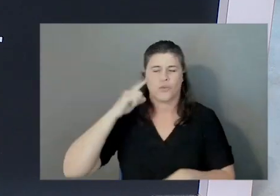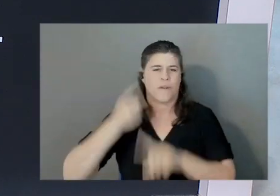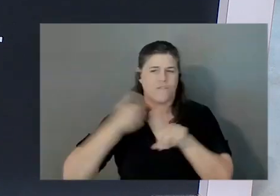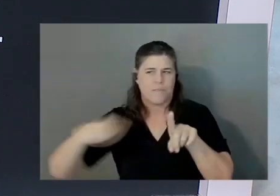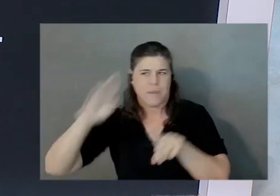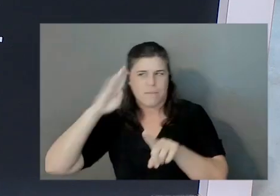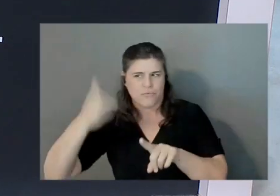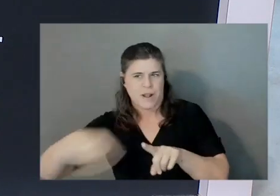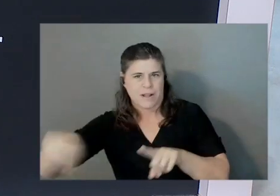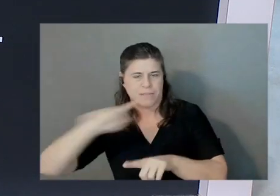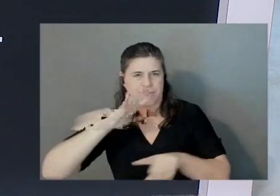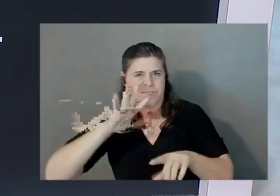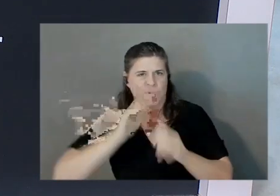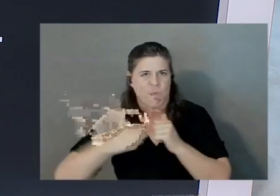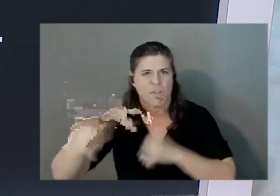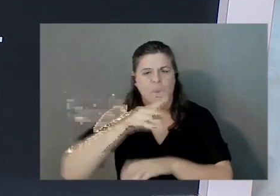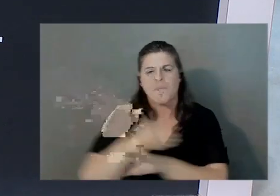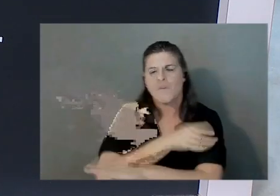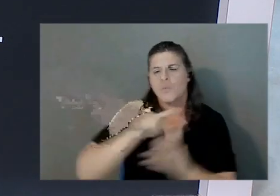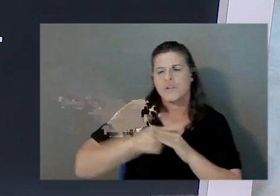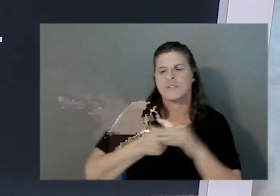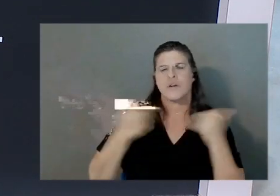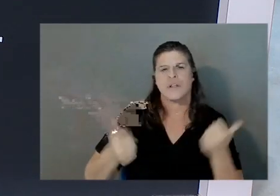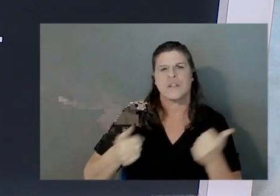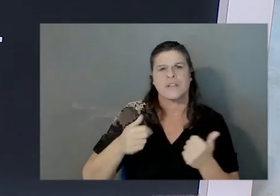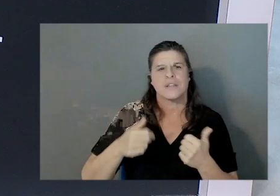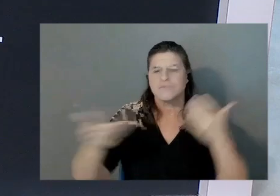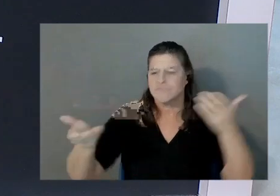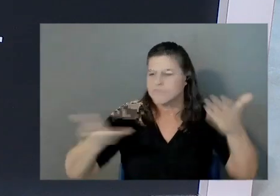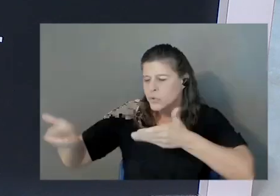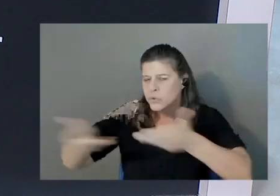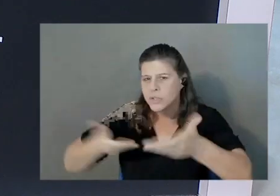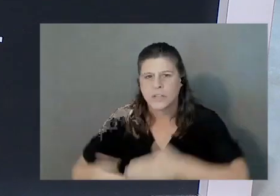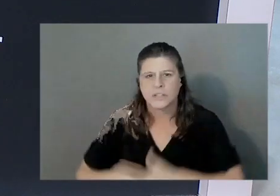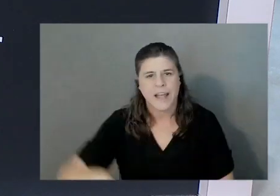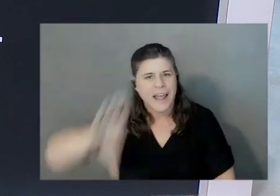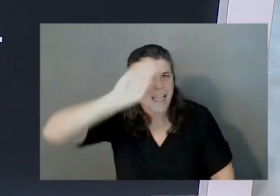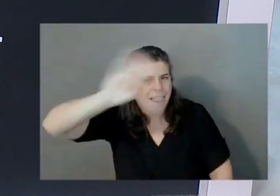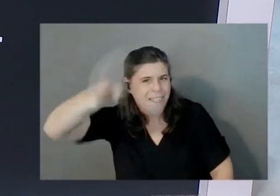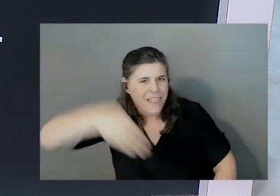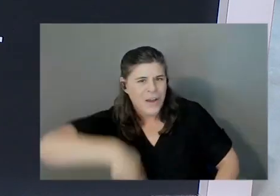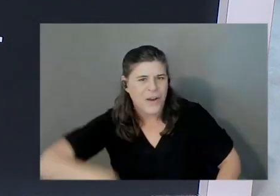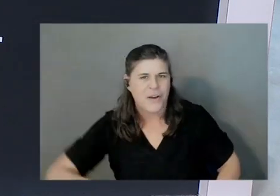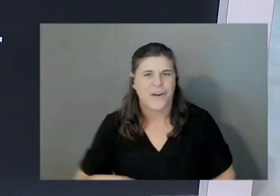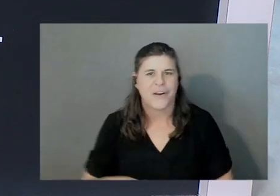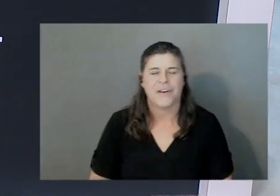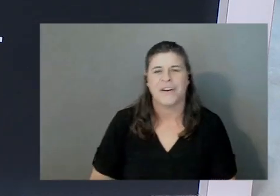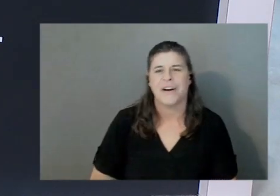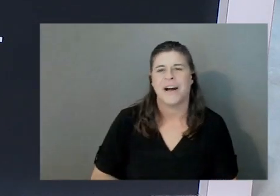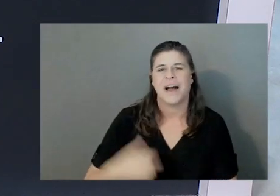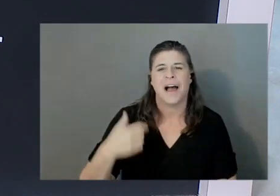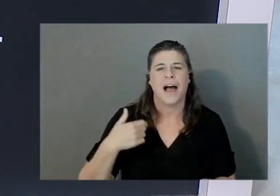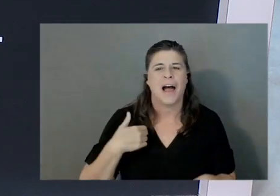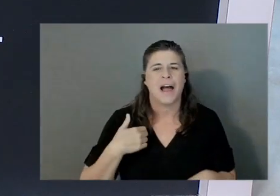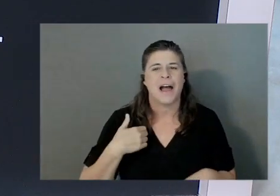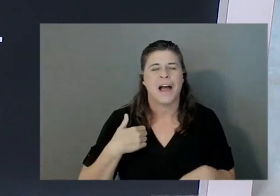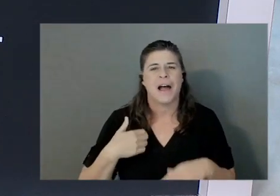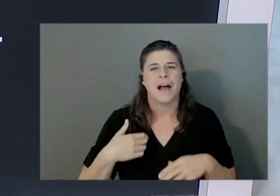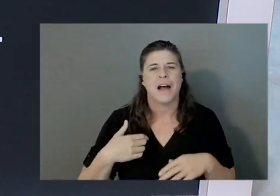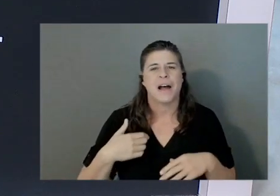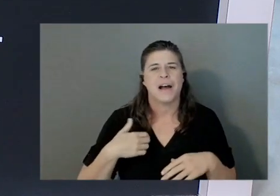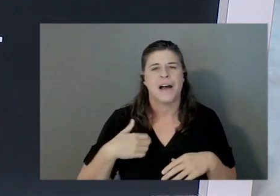Before we get started, let's do a quick round of introductions. Hello. I'm Marcia Vichalba, DA for Latin